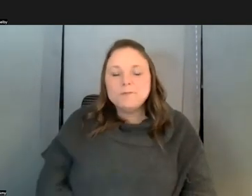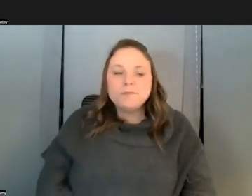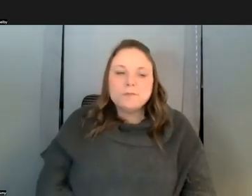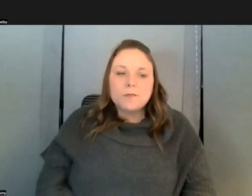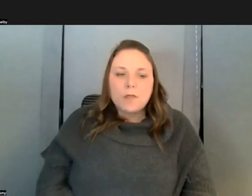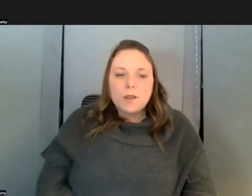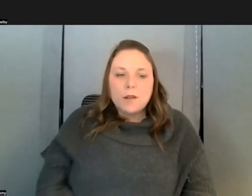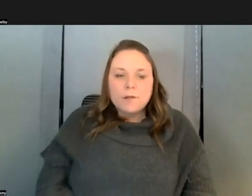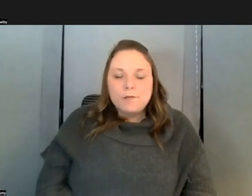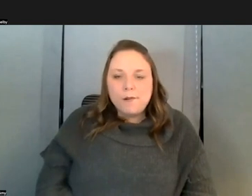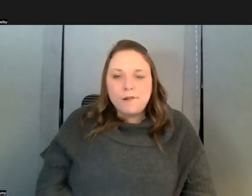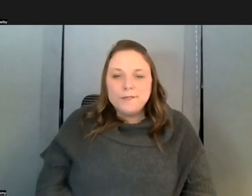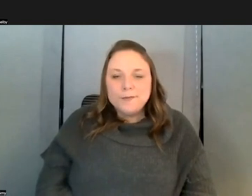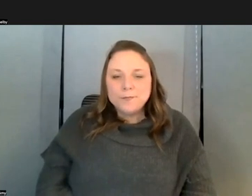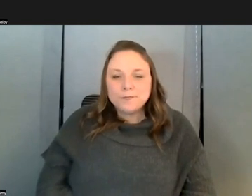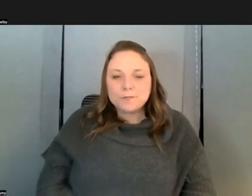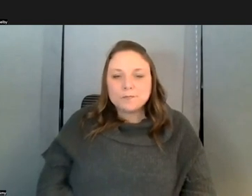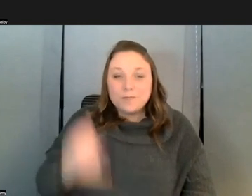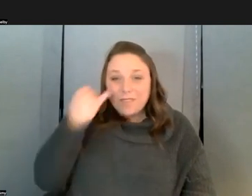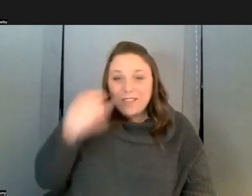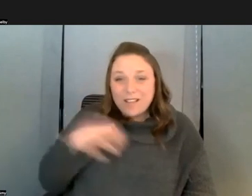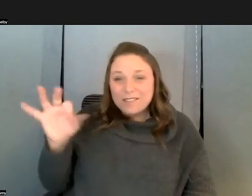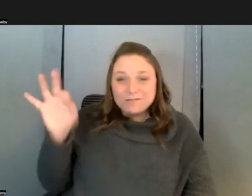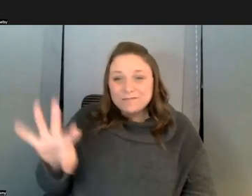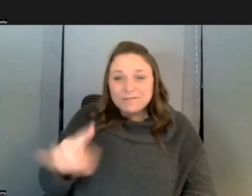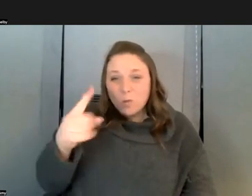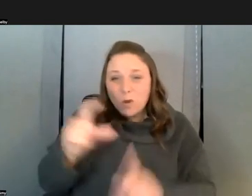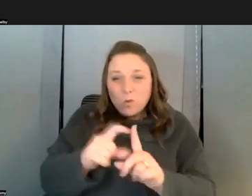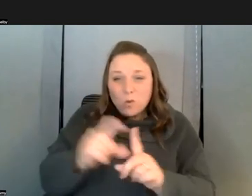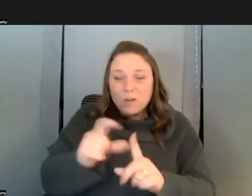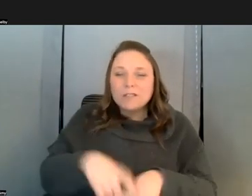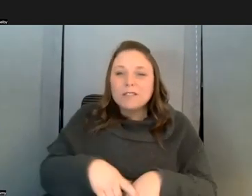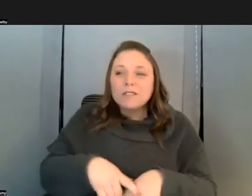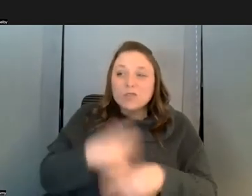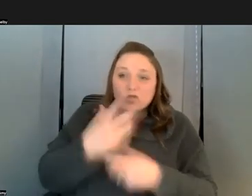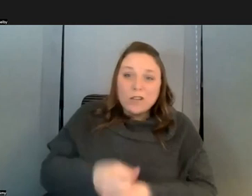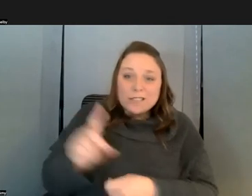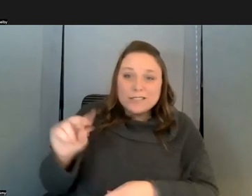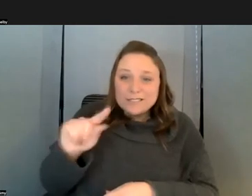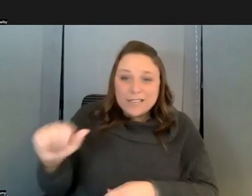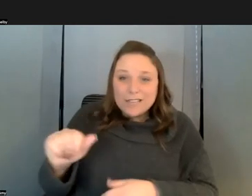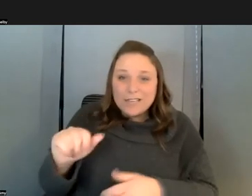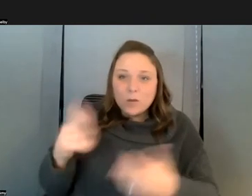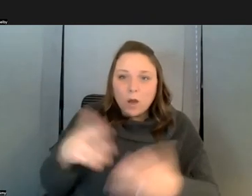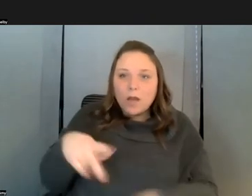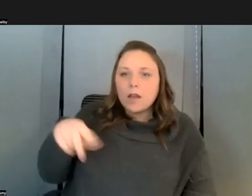had to say in a word what is trusted data it's data that has provenance data